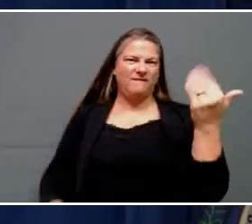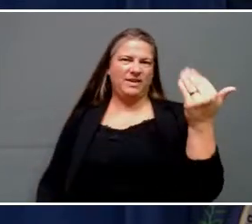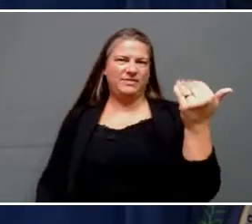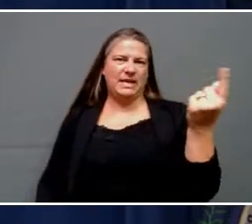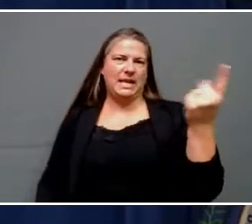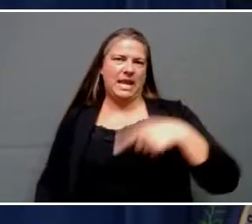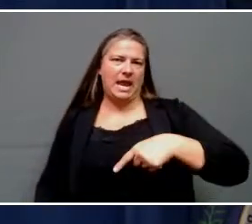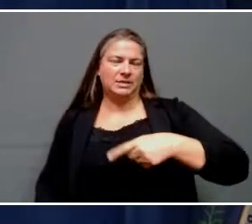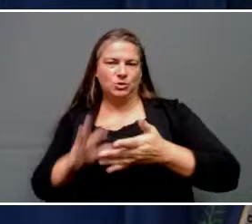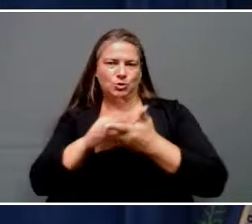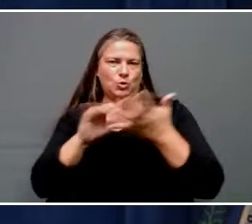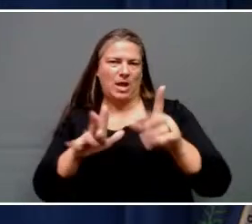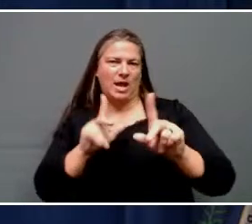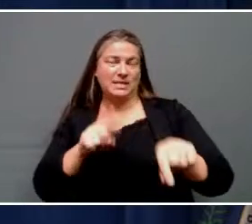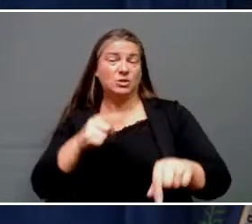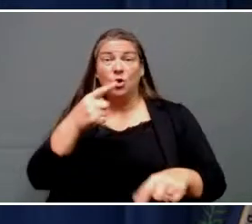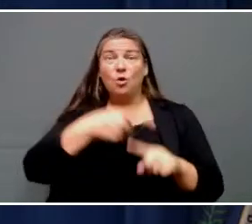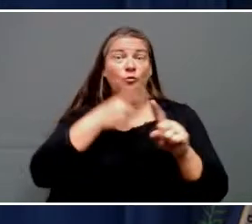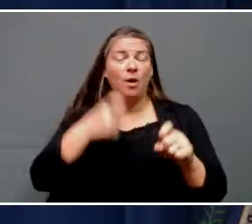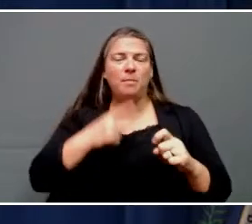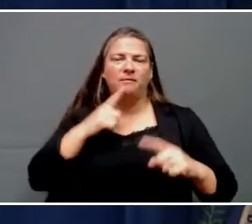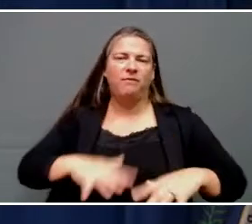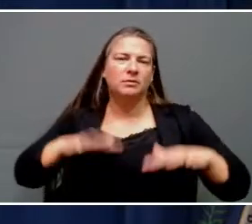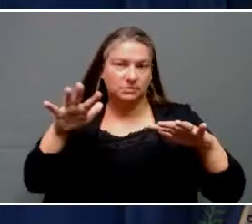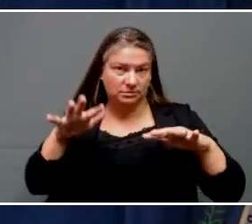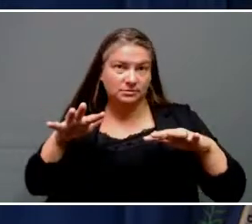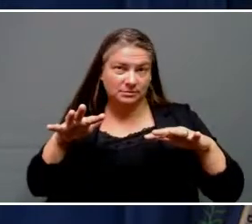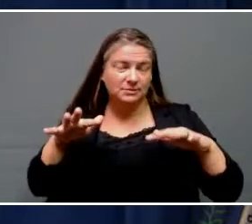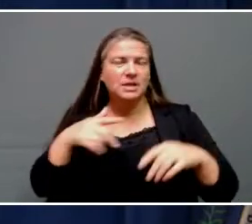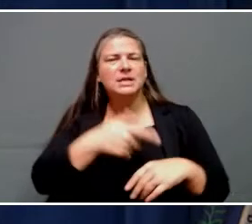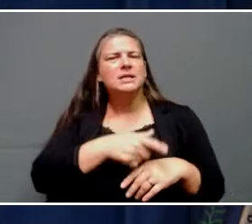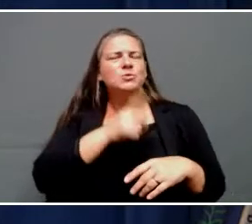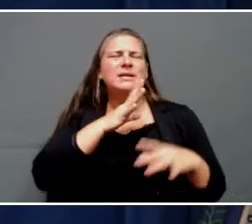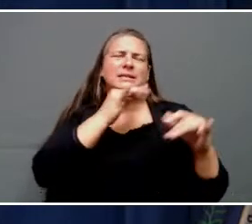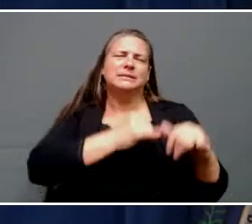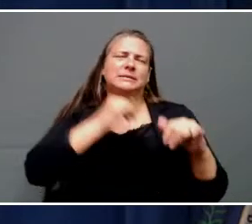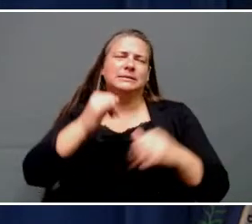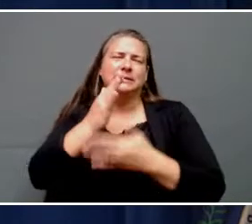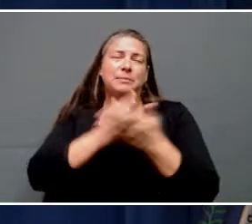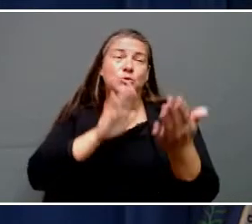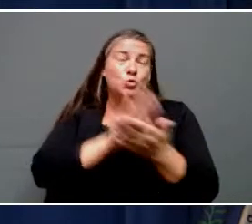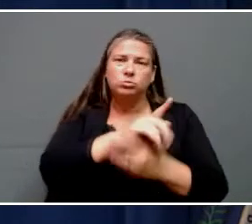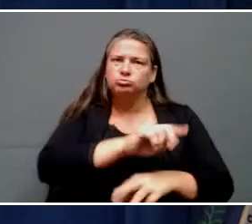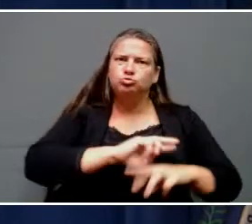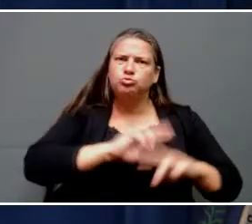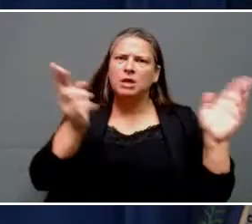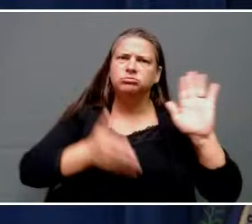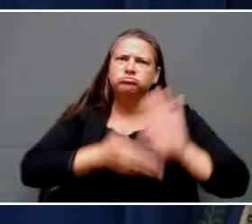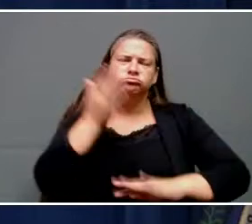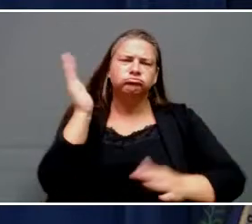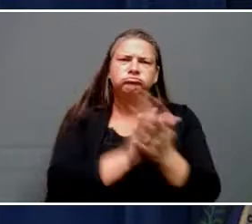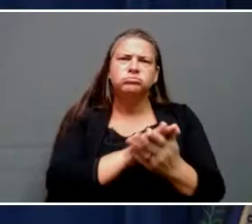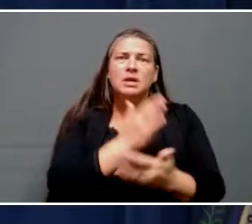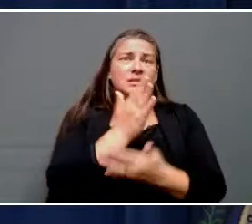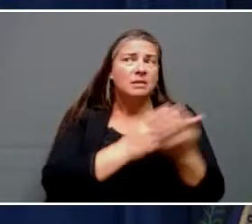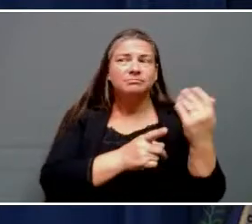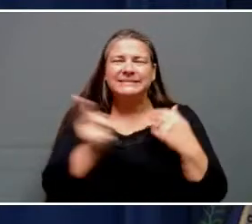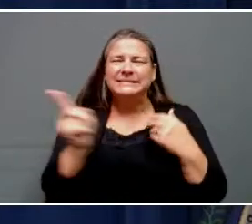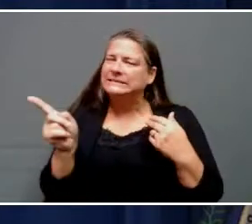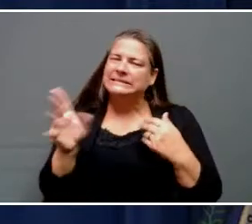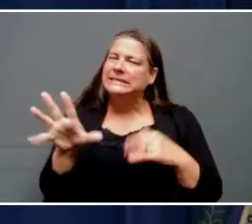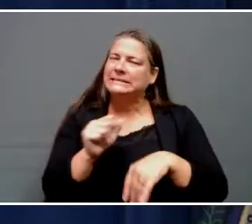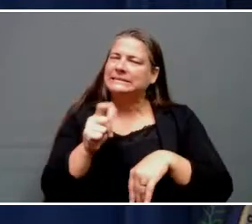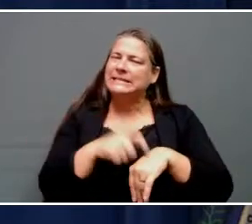to flooding. These days are determined on a school-by-school basis because we have some schools that are ready to go, and we have others that are going to take a little bit